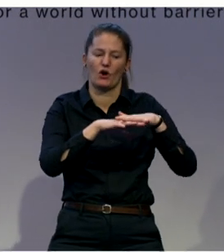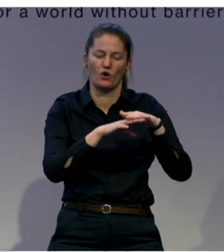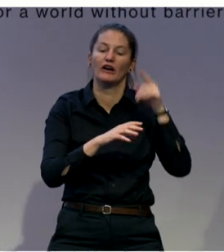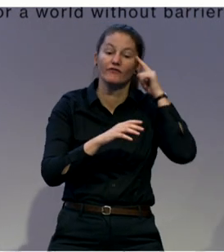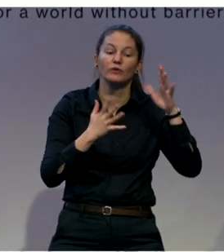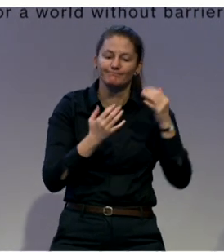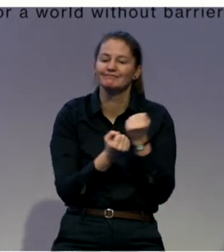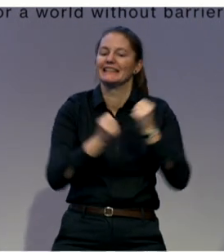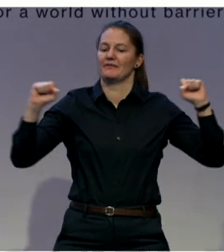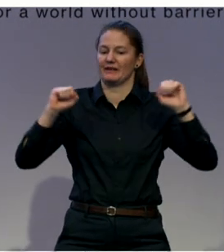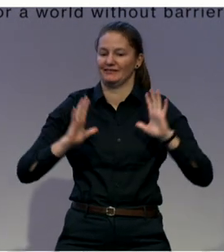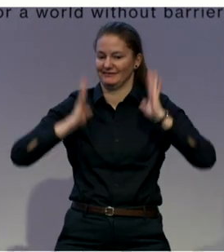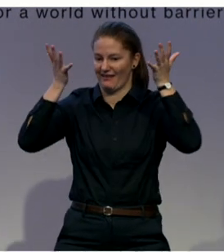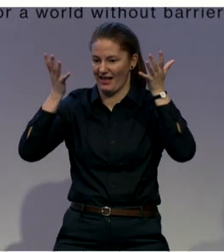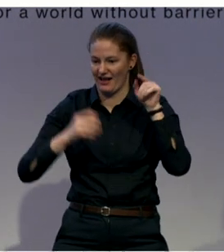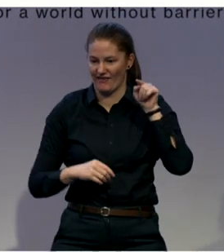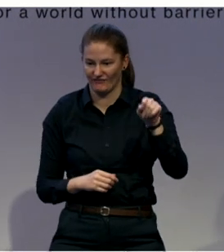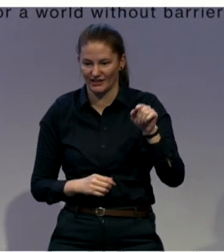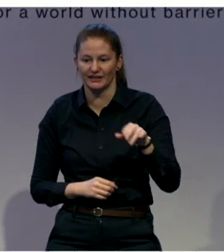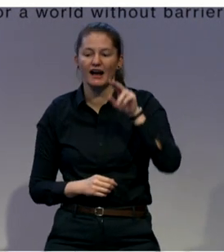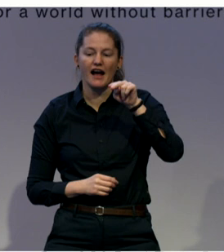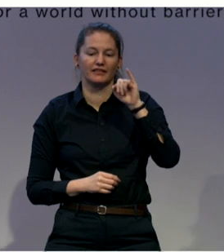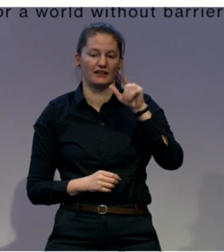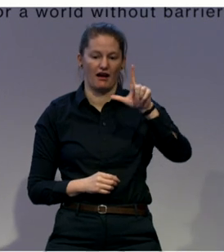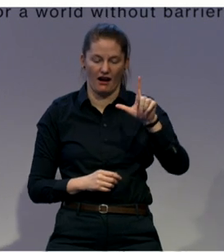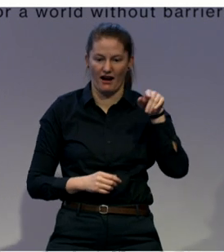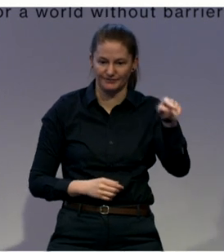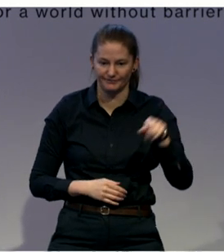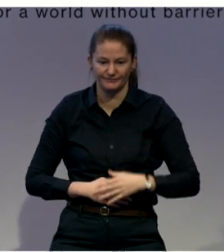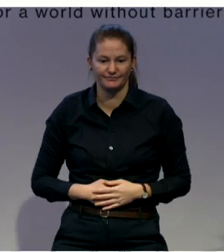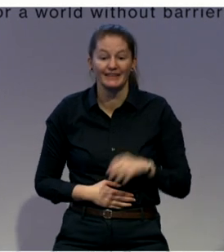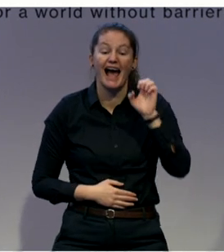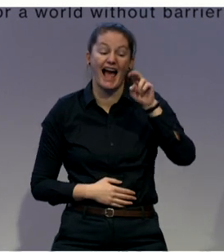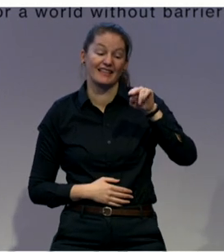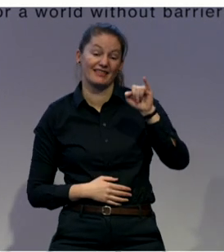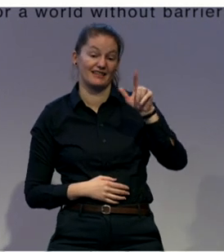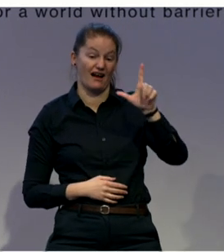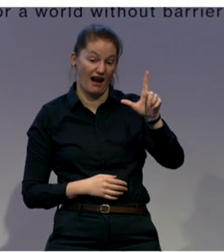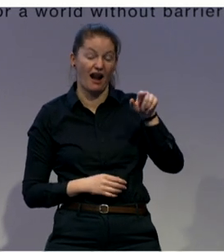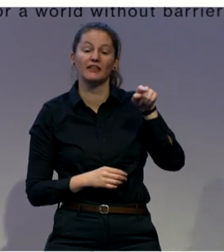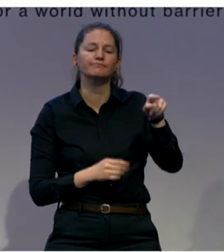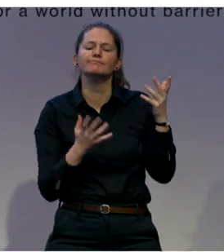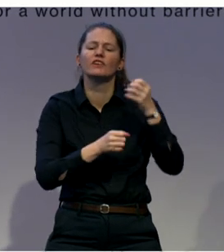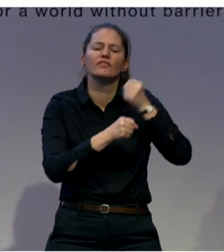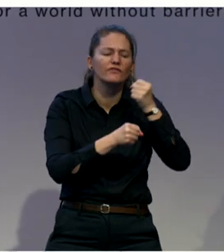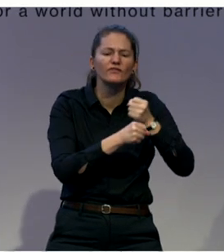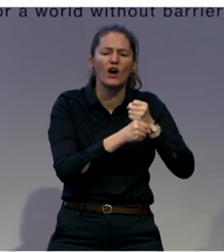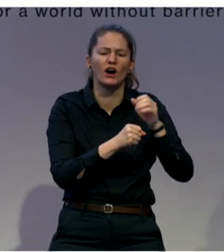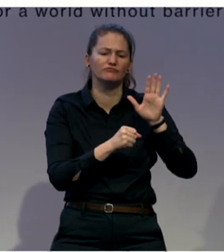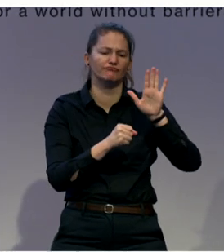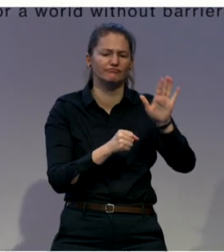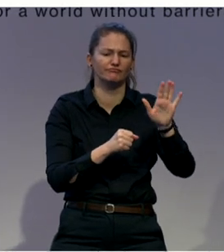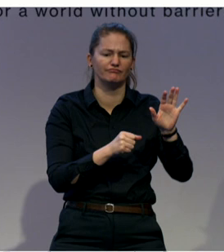will tell you a little bit more about Enel's work of de-institutionalization. But first, I will do a bit of public